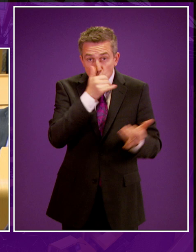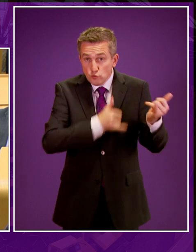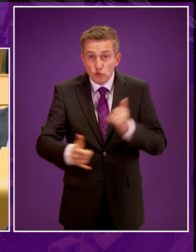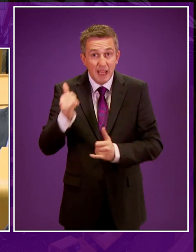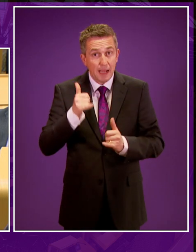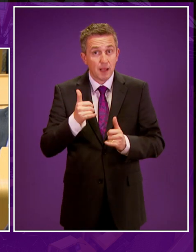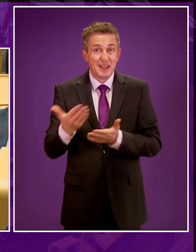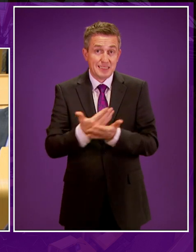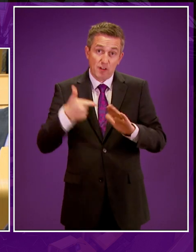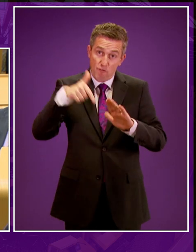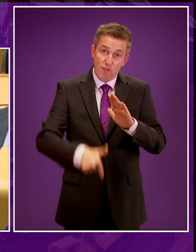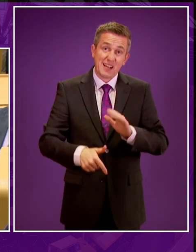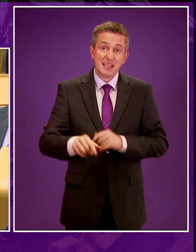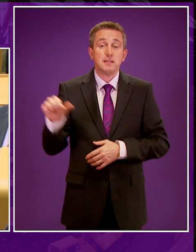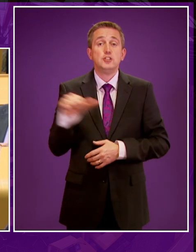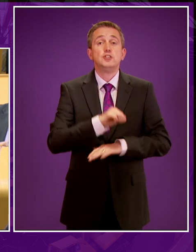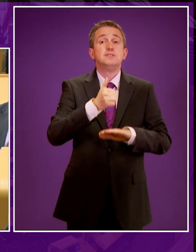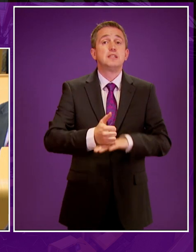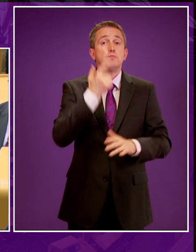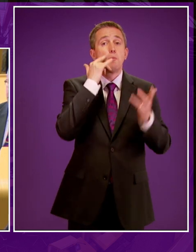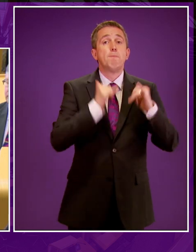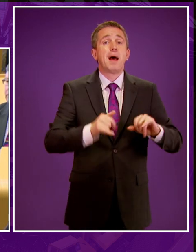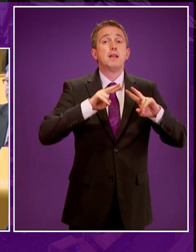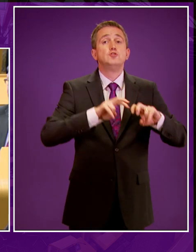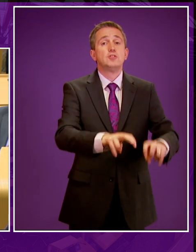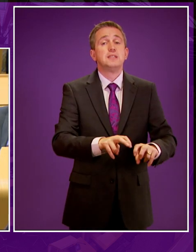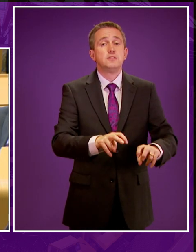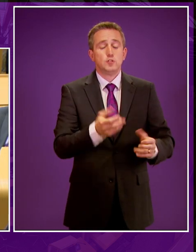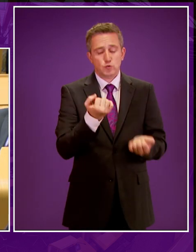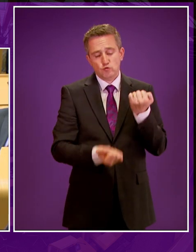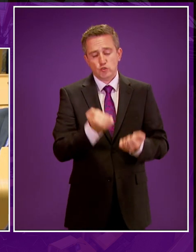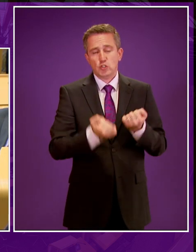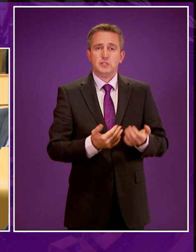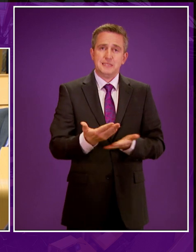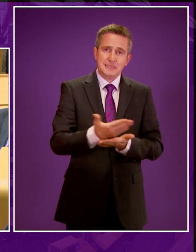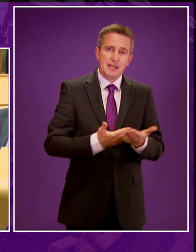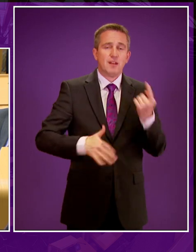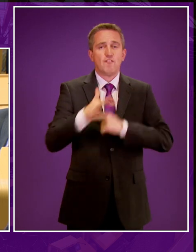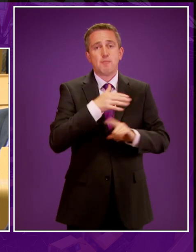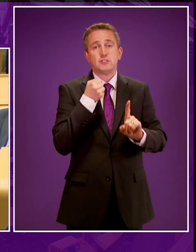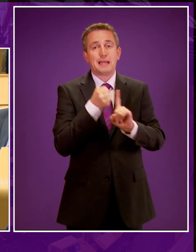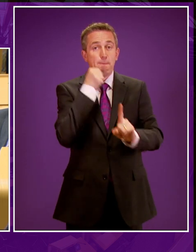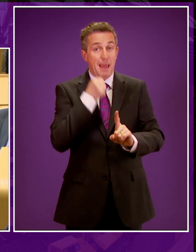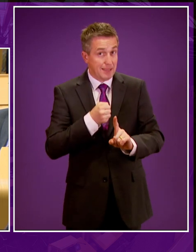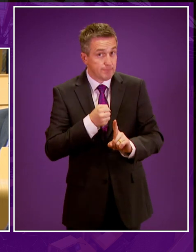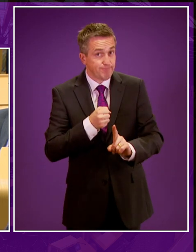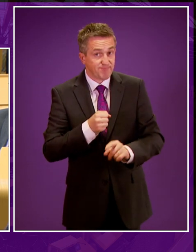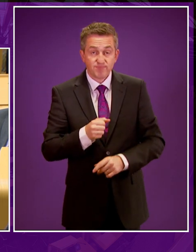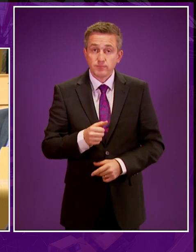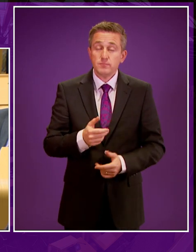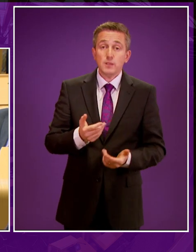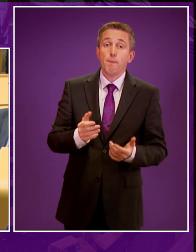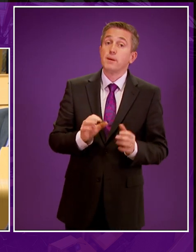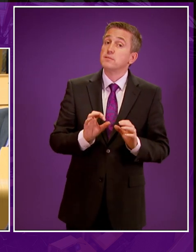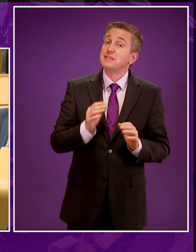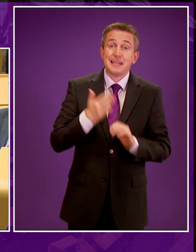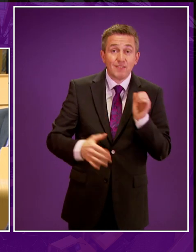-led process, it could have run a series of pilot studies to assess the safety and environmental impact. Instead, however, rather than follow an